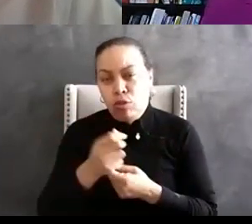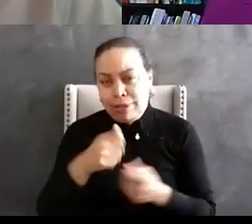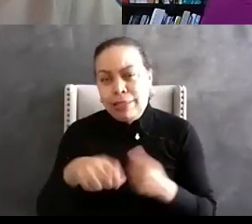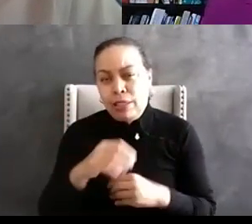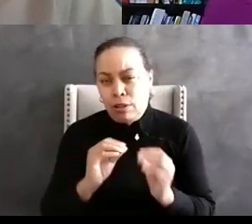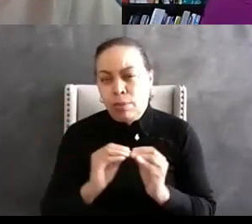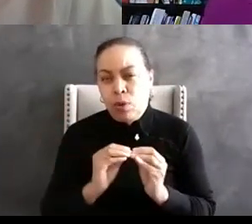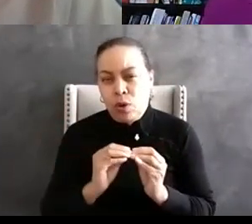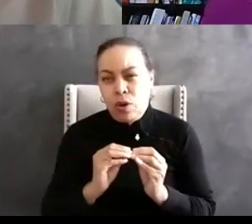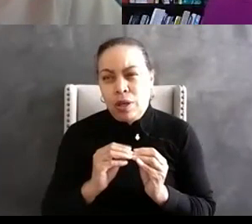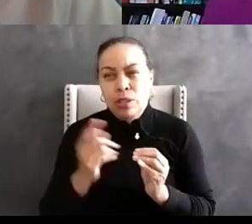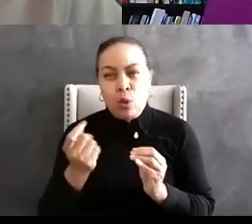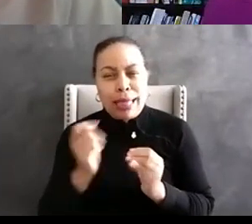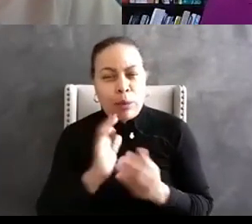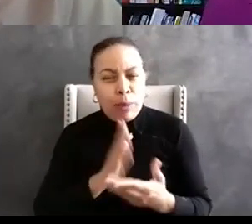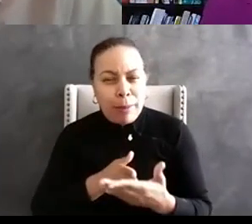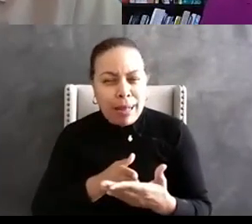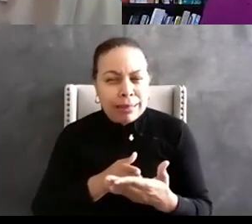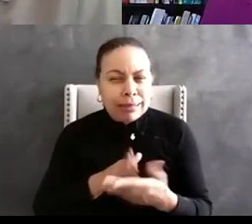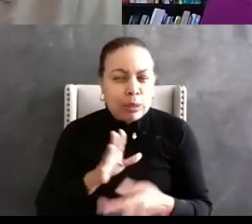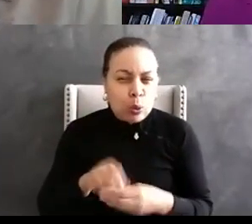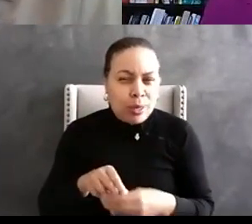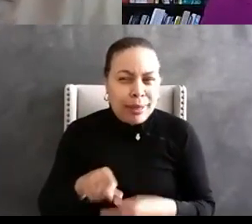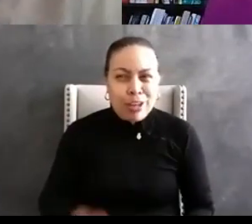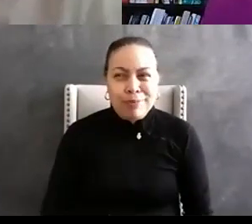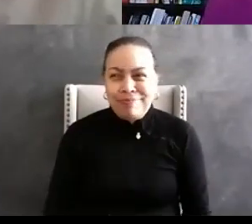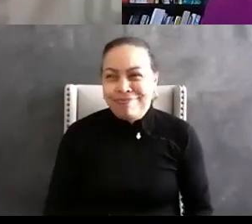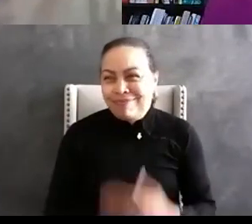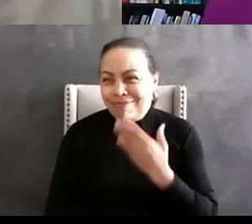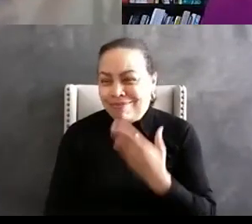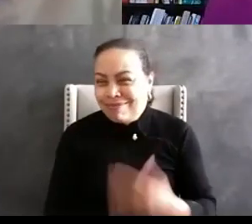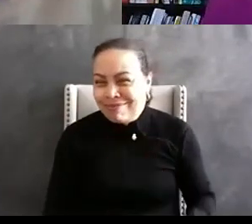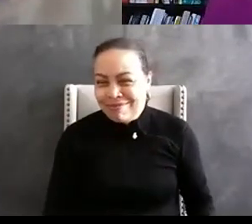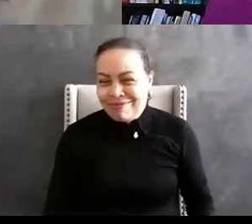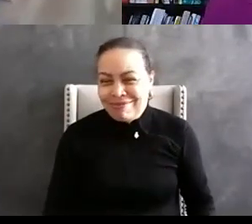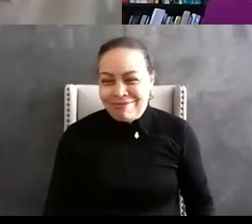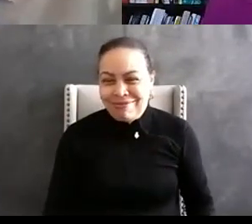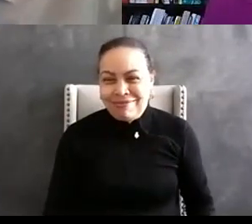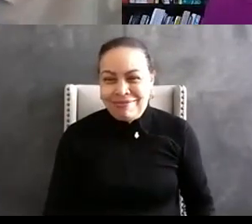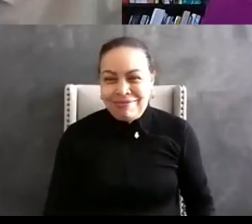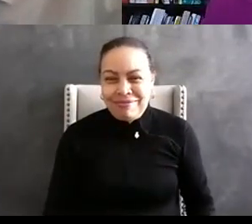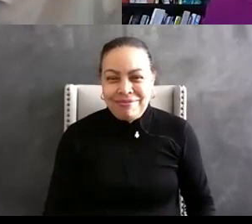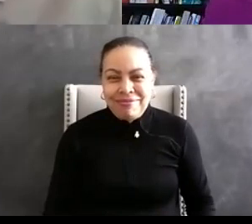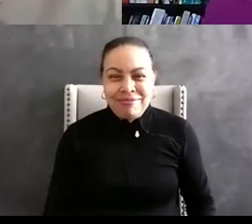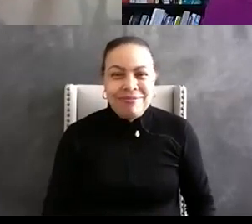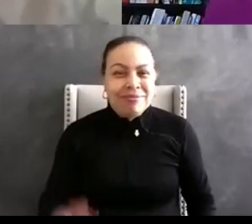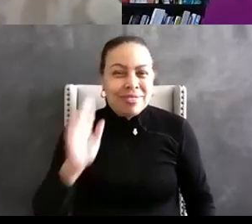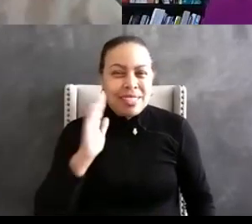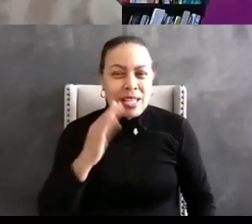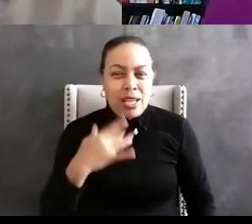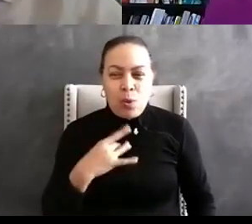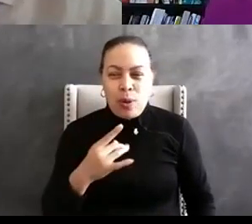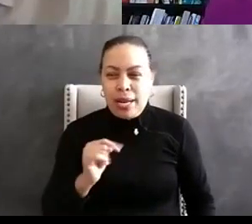little bit of why I said yes so quickly thank you if I could I'd like to to uh also just uh